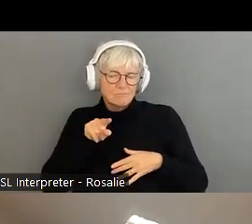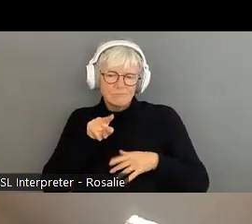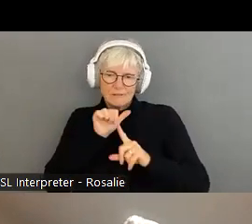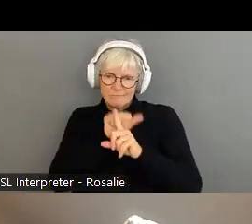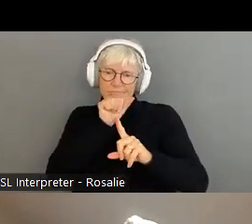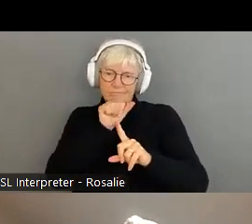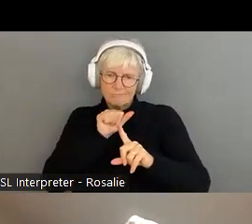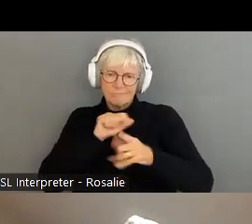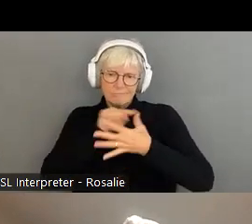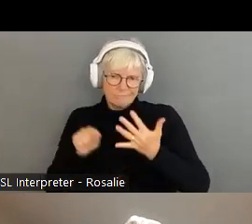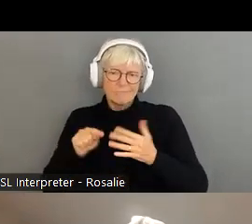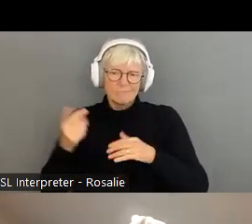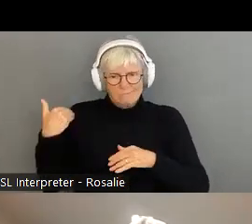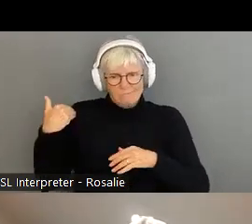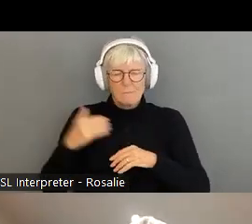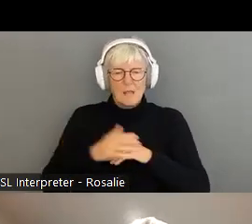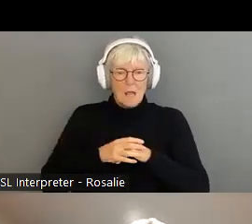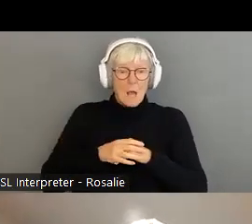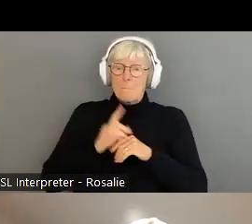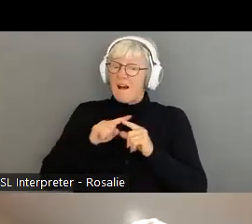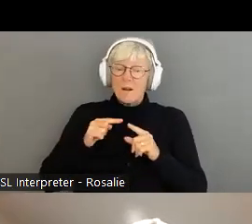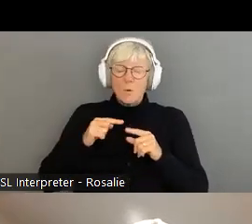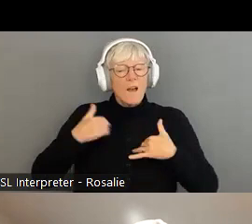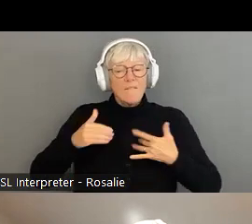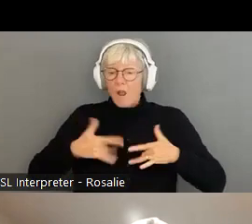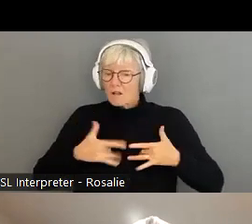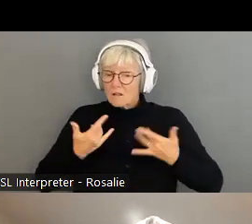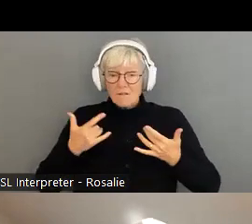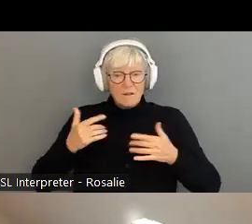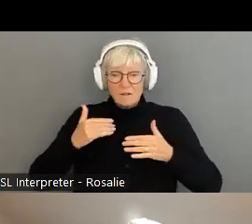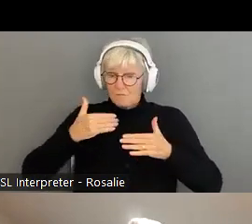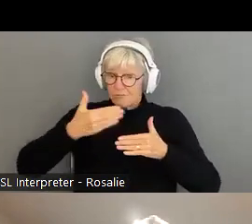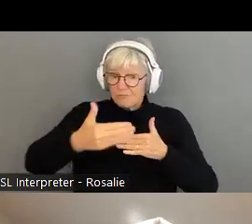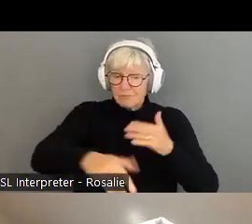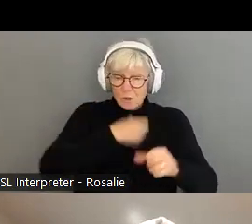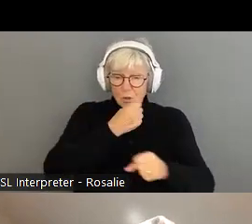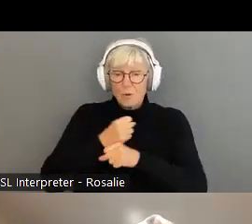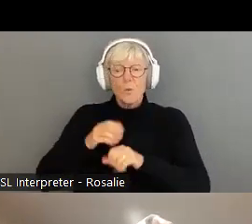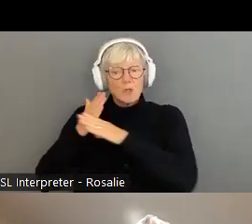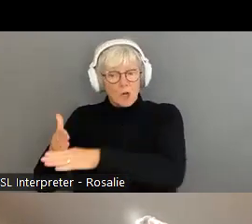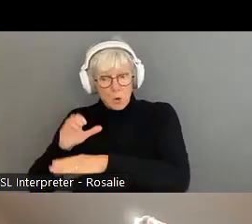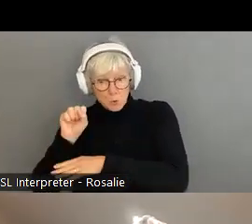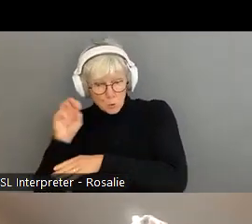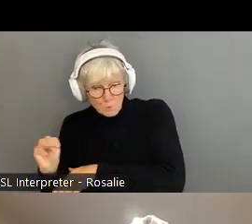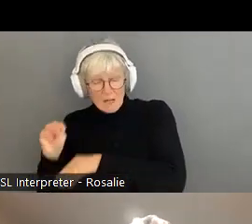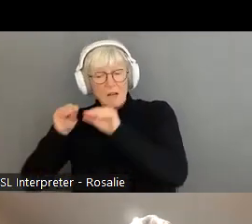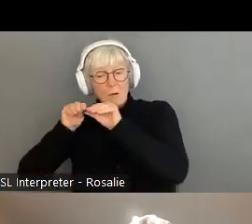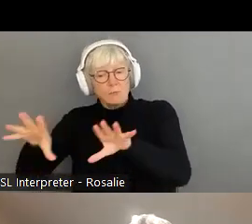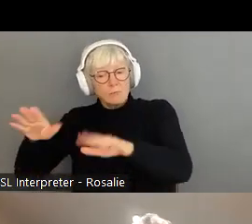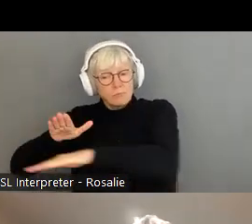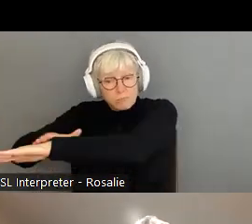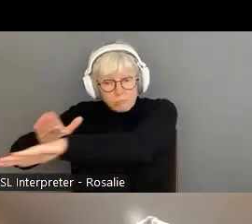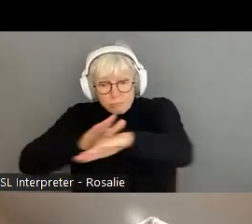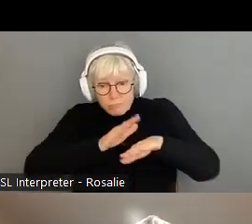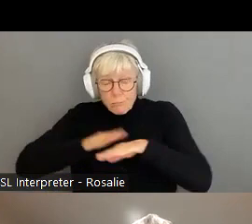Many other initiatives throughout the year. Of course, we share a lot of information with the media, social media on our website as